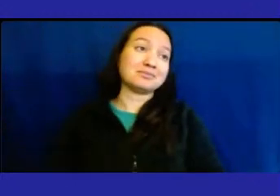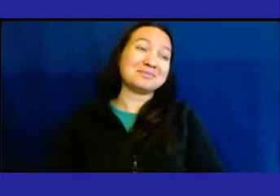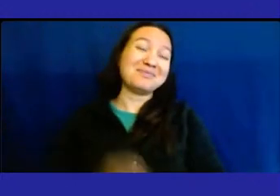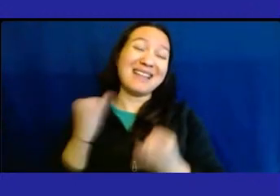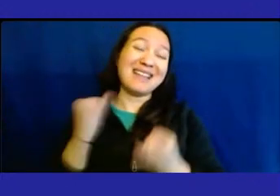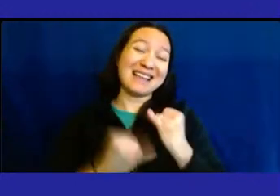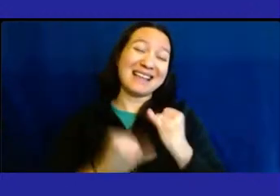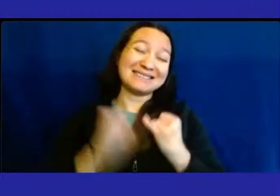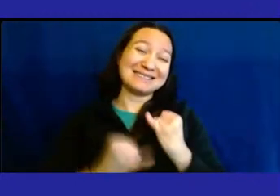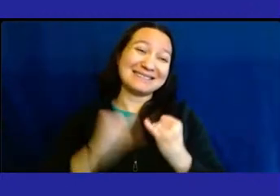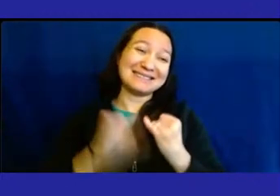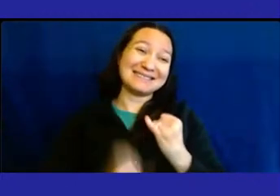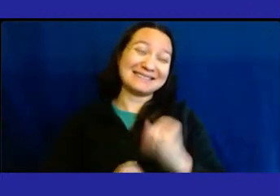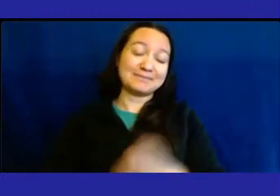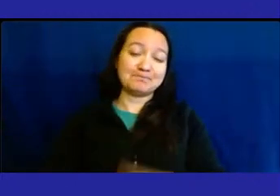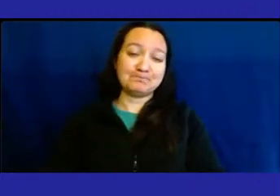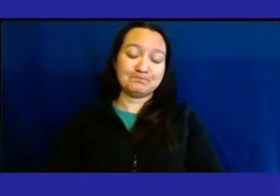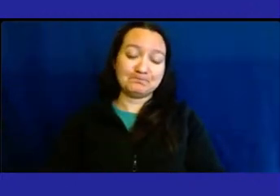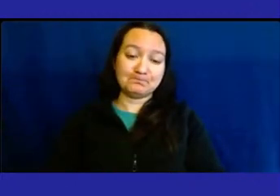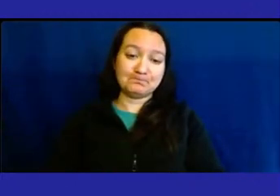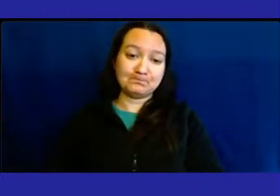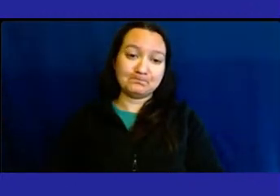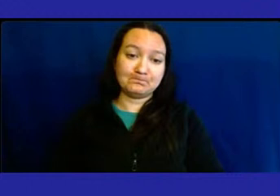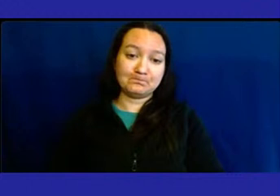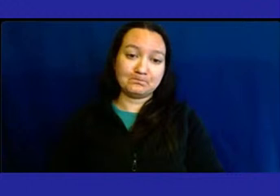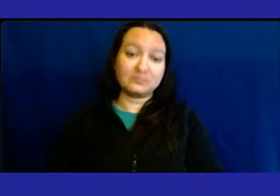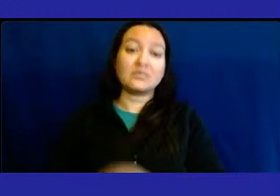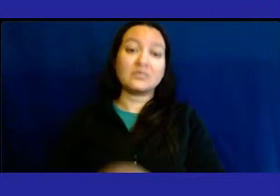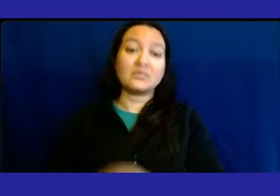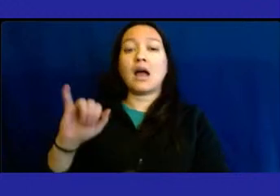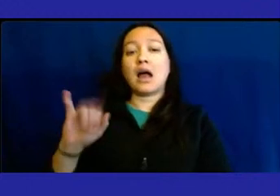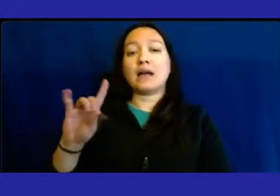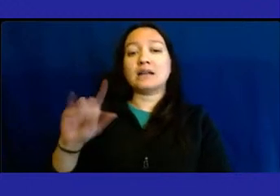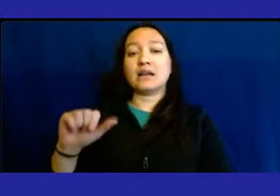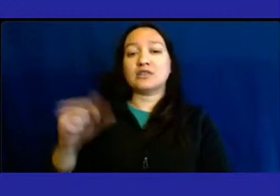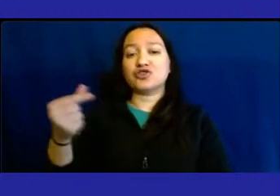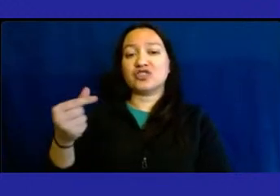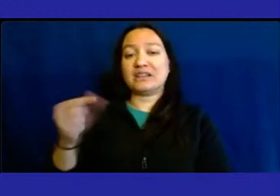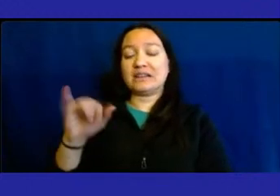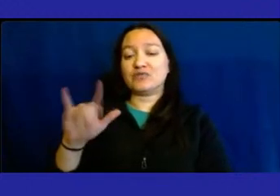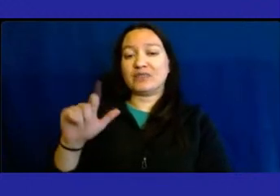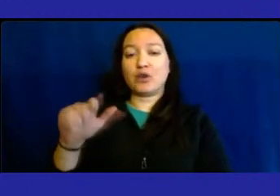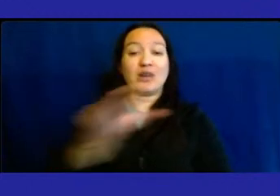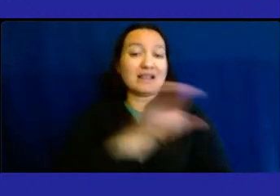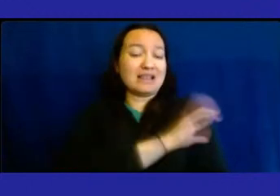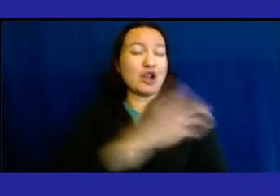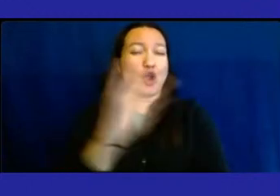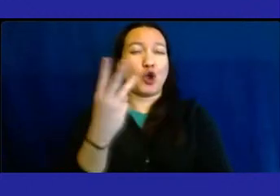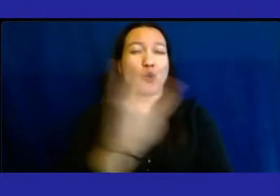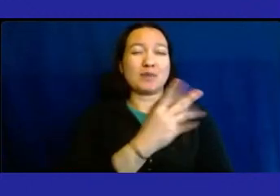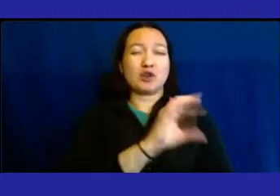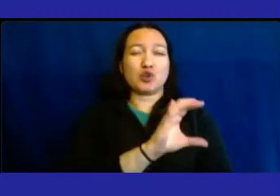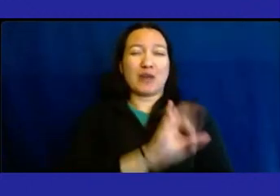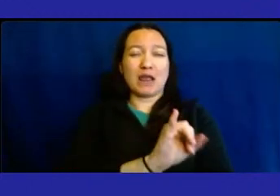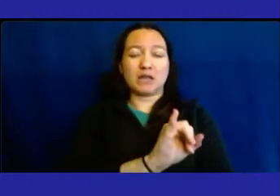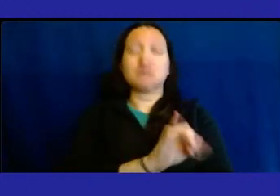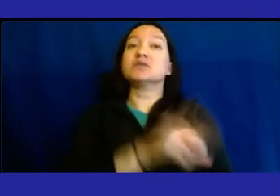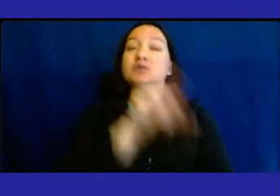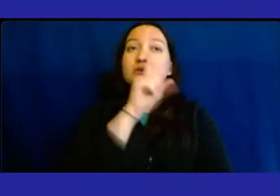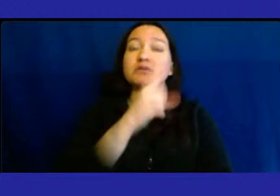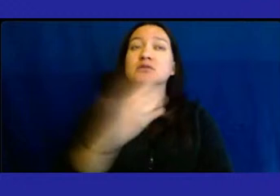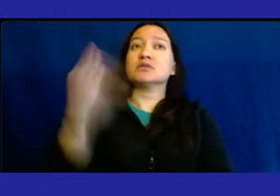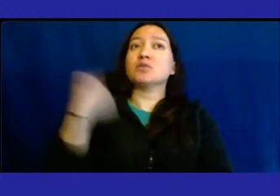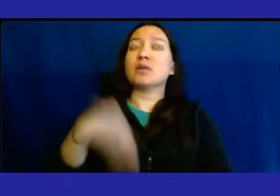is the IDG Israel Clinic that's in the western part of Coney Island. It originally was a clinic on Neptune